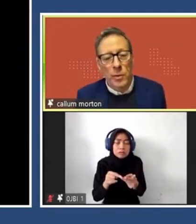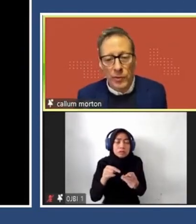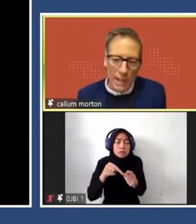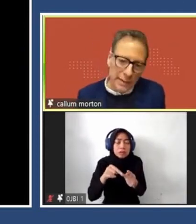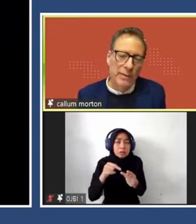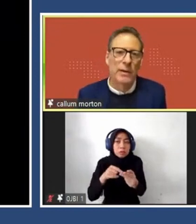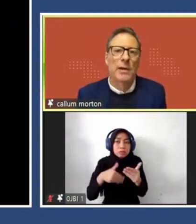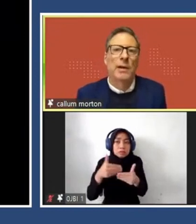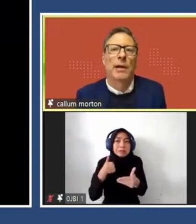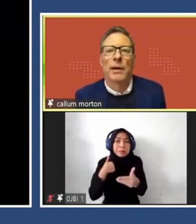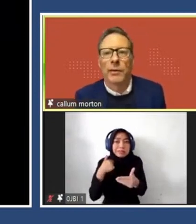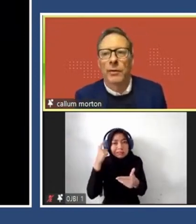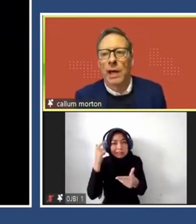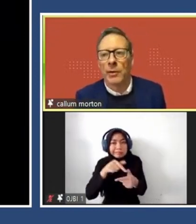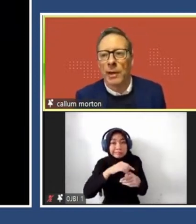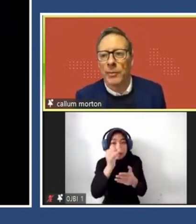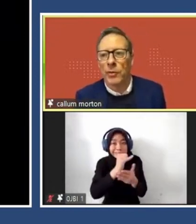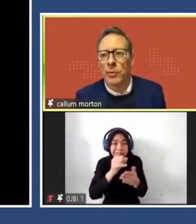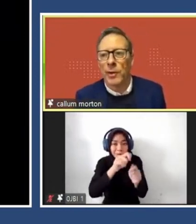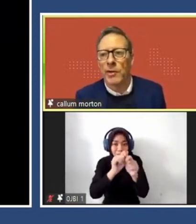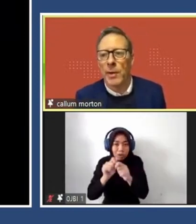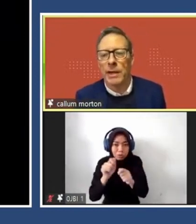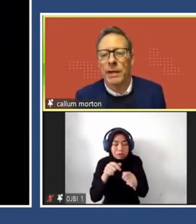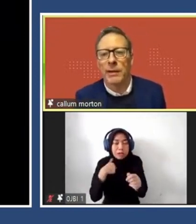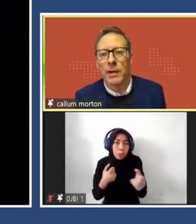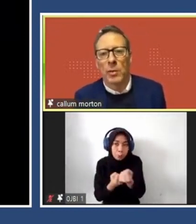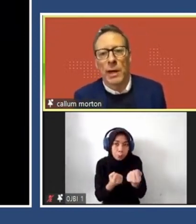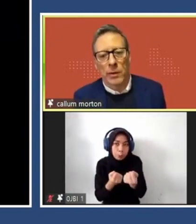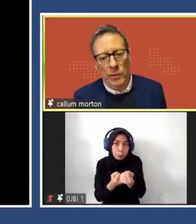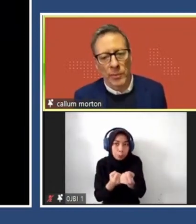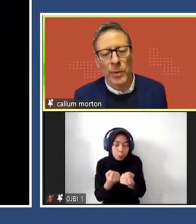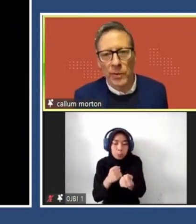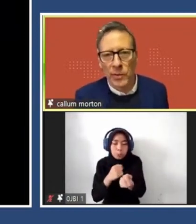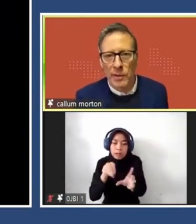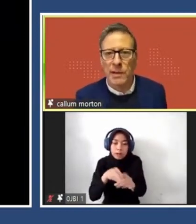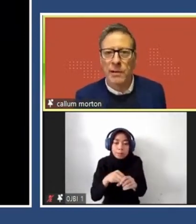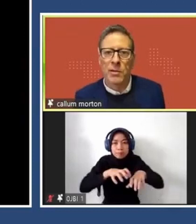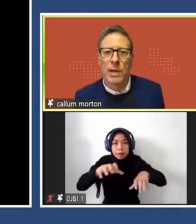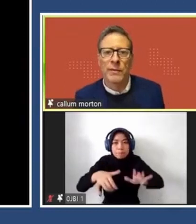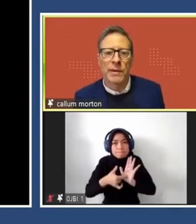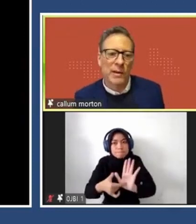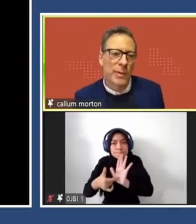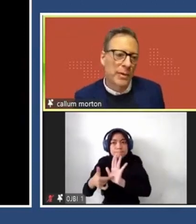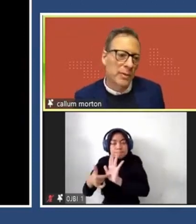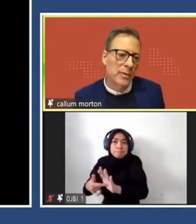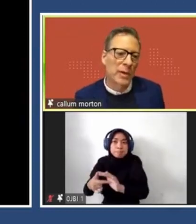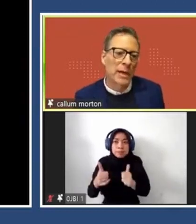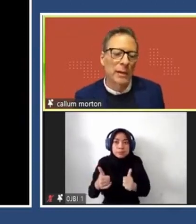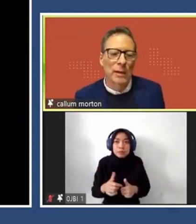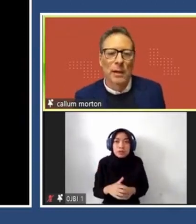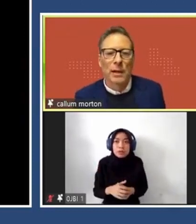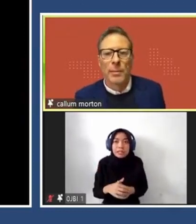that we're going to support the artist to enable them to participate in it without all those burdens necessarily. So we have the